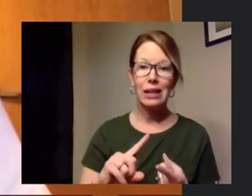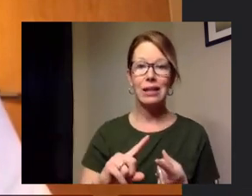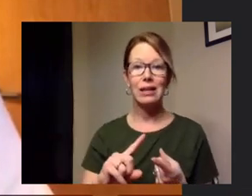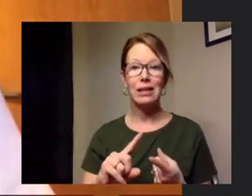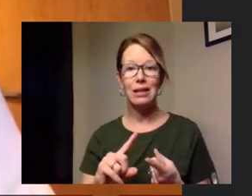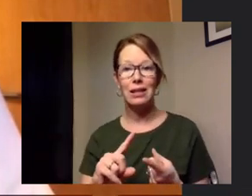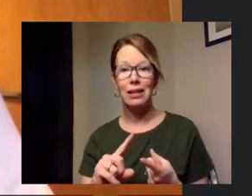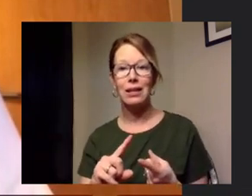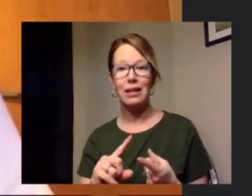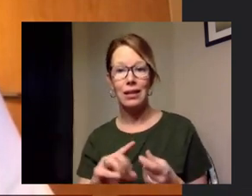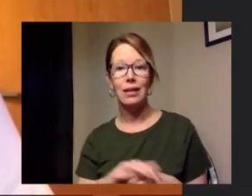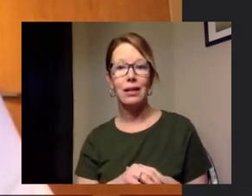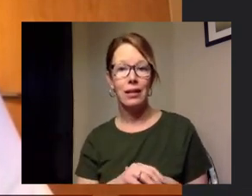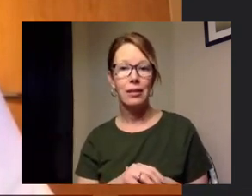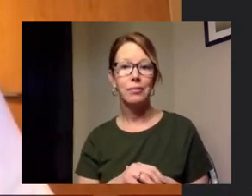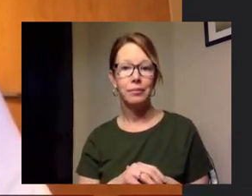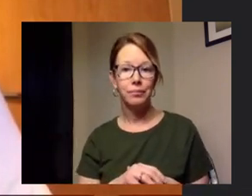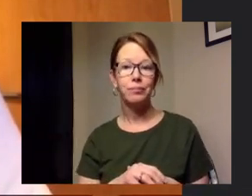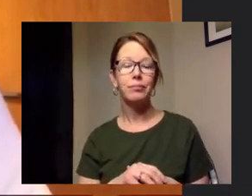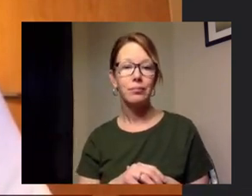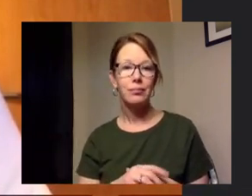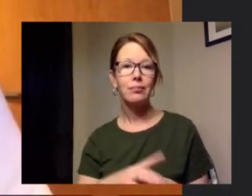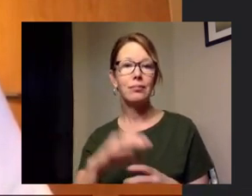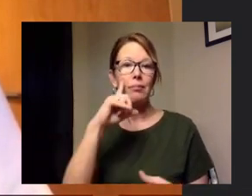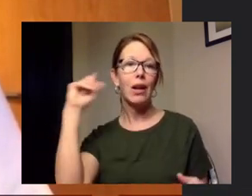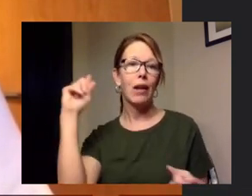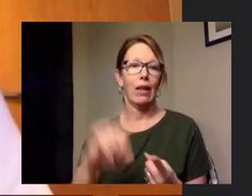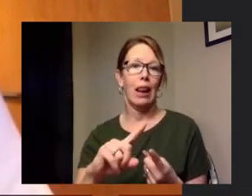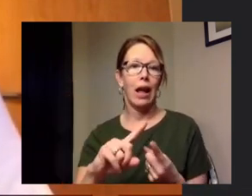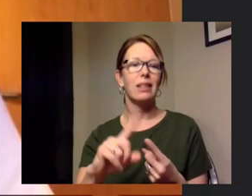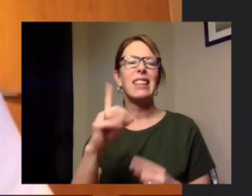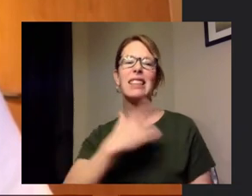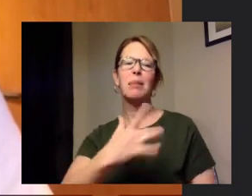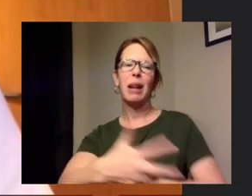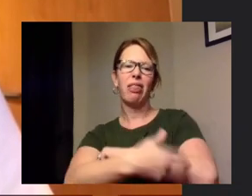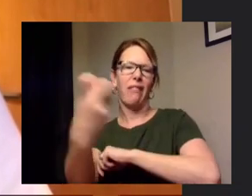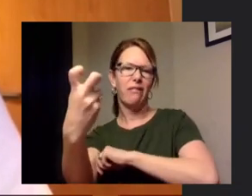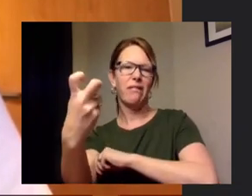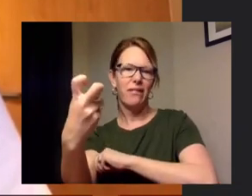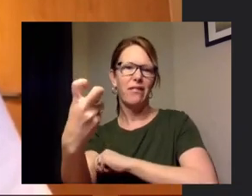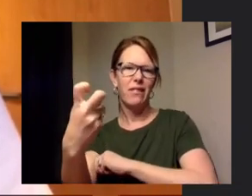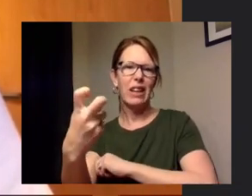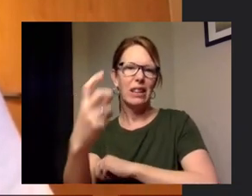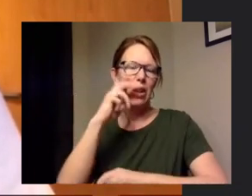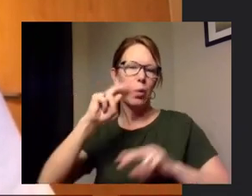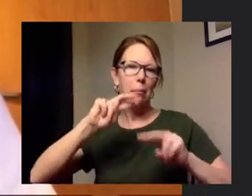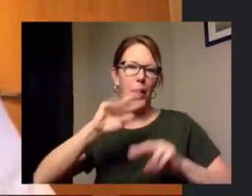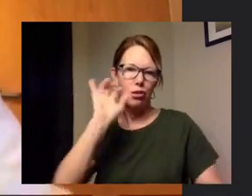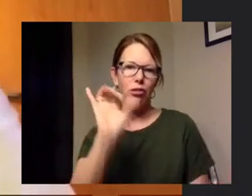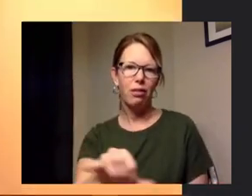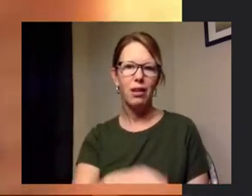crime um theft is where it typically is so we're also monitoring that